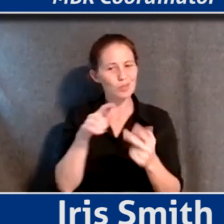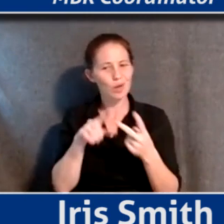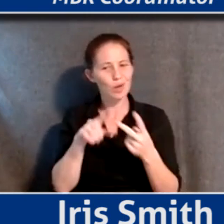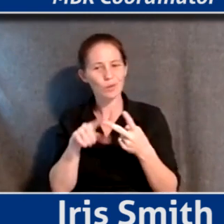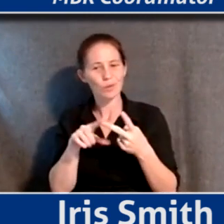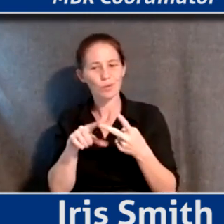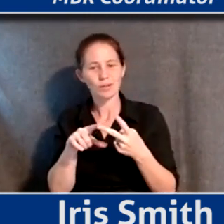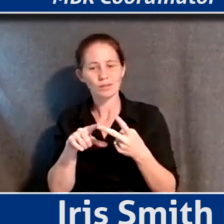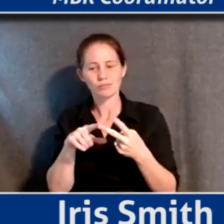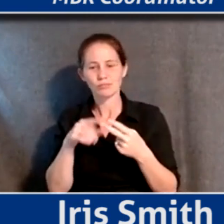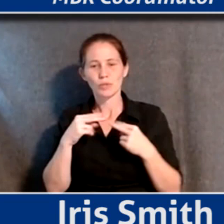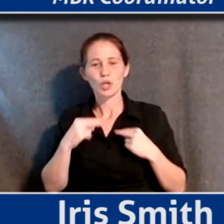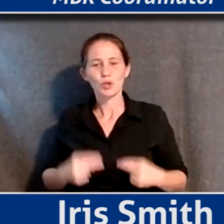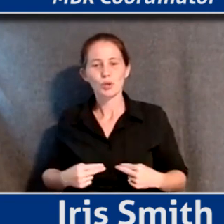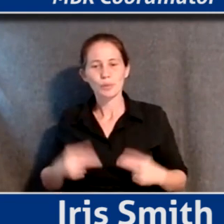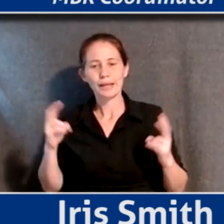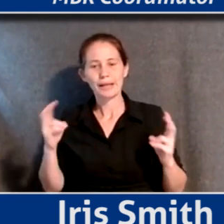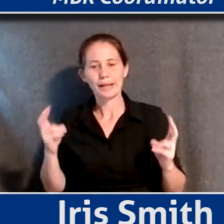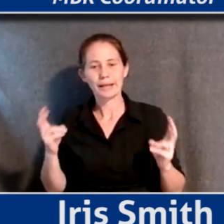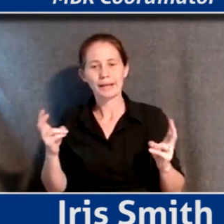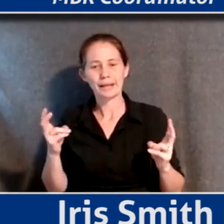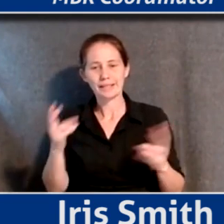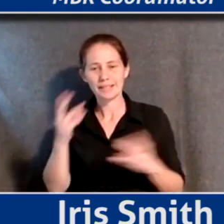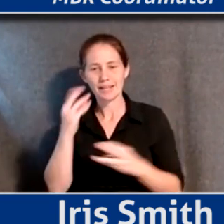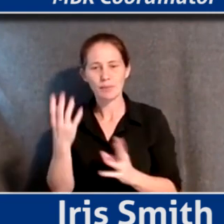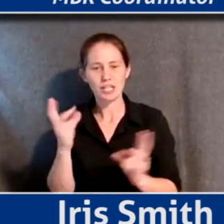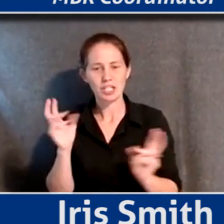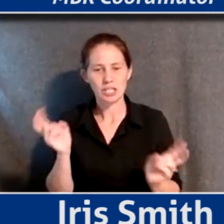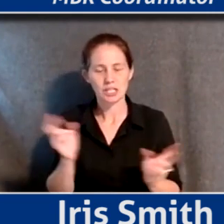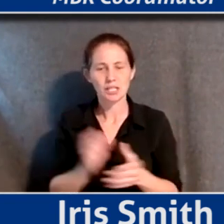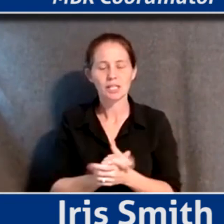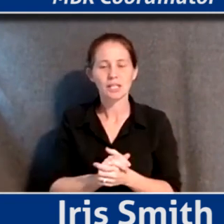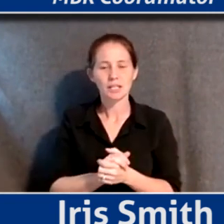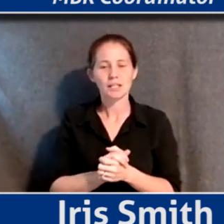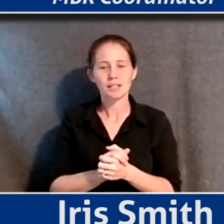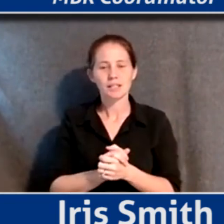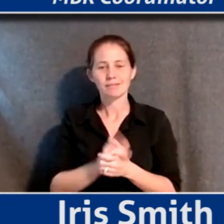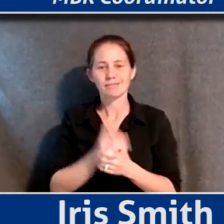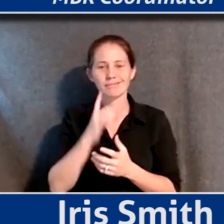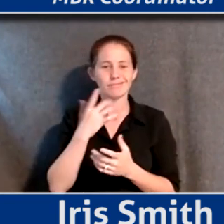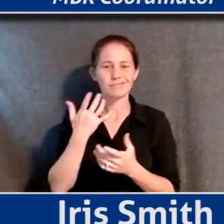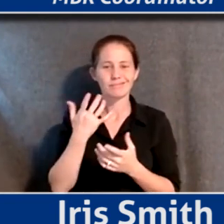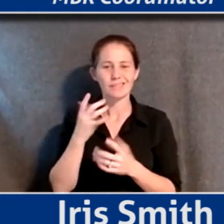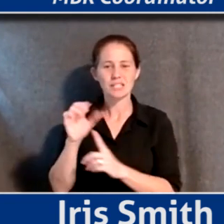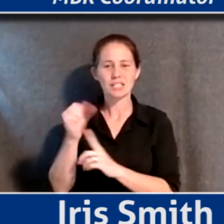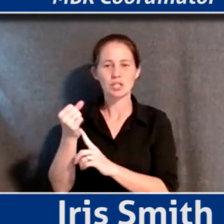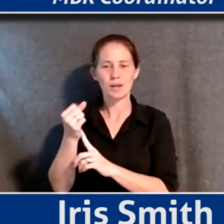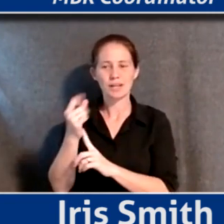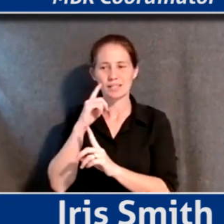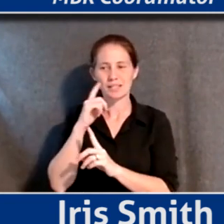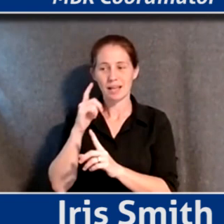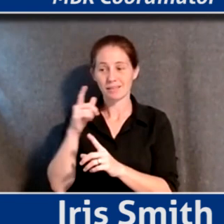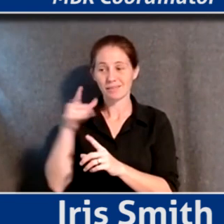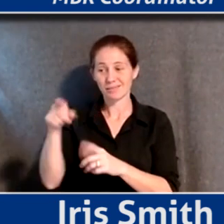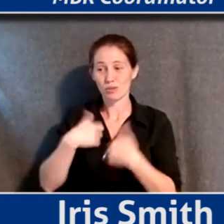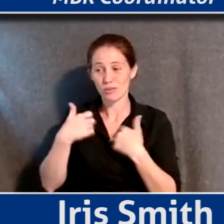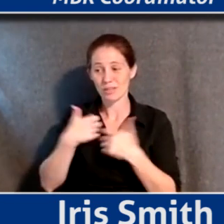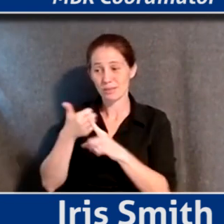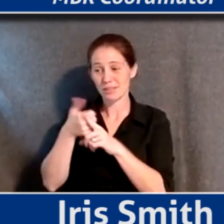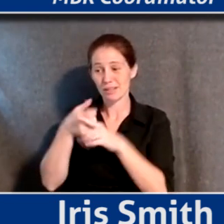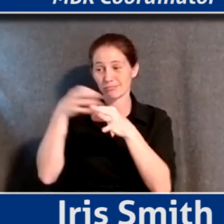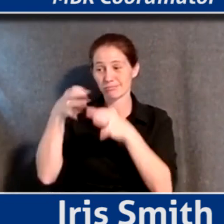of human data, right? Like the scenarios provided by people, residents of the city of Pittsburgh.